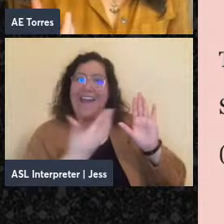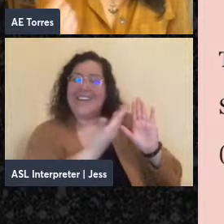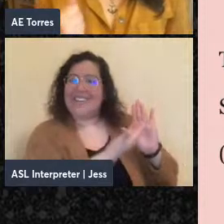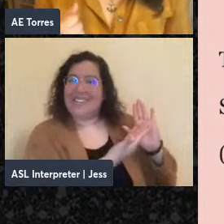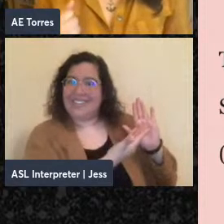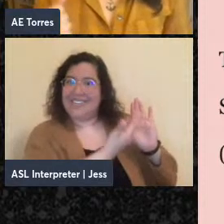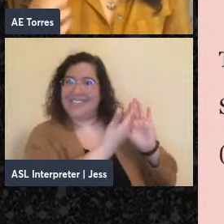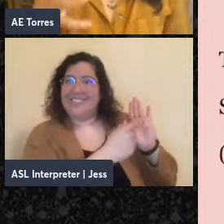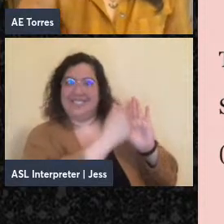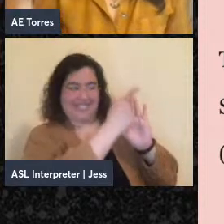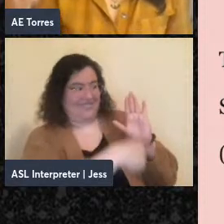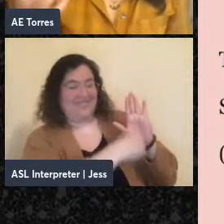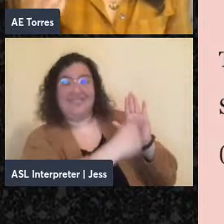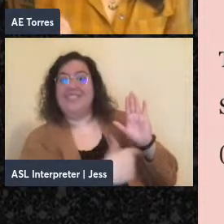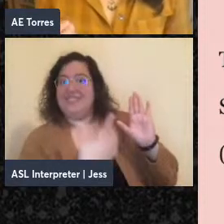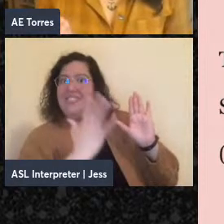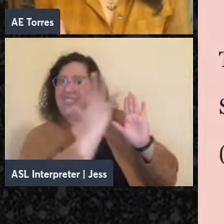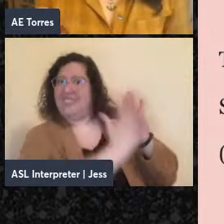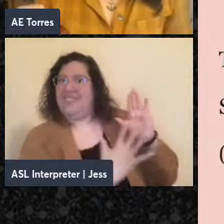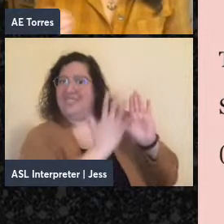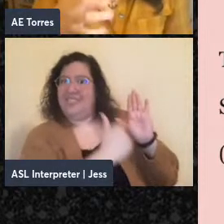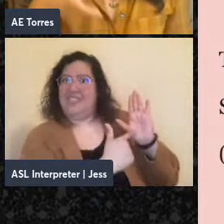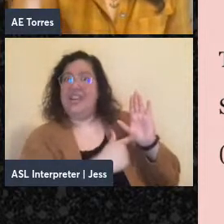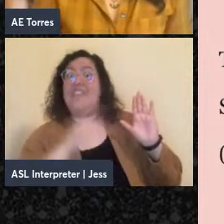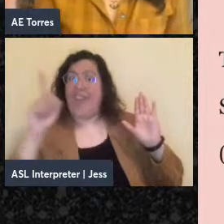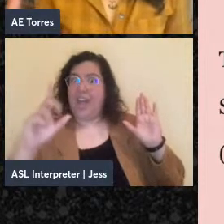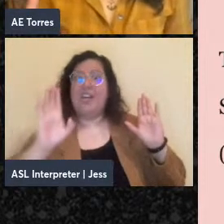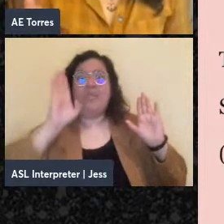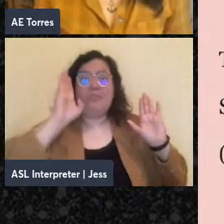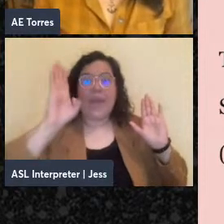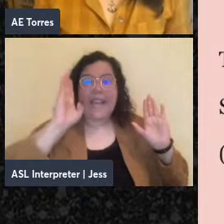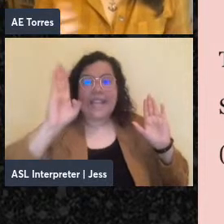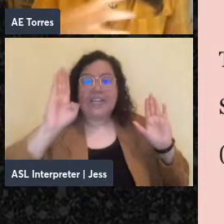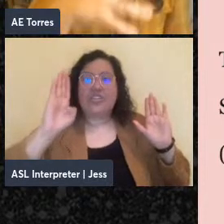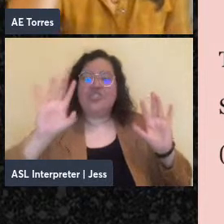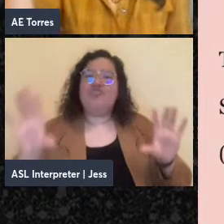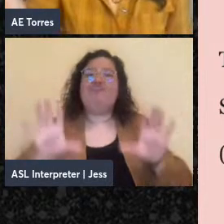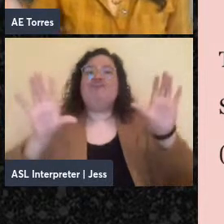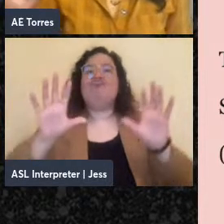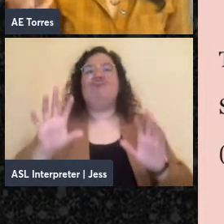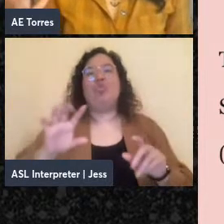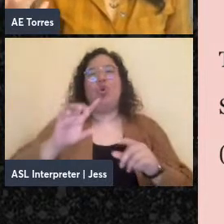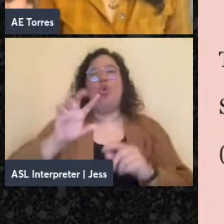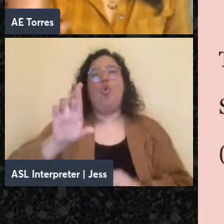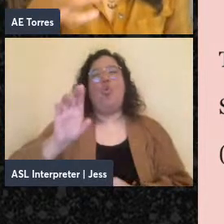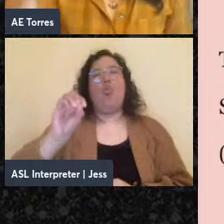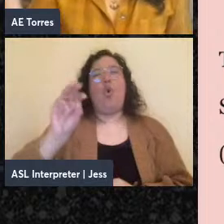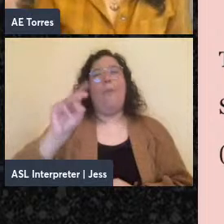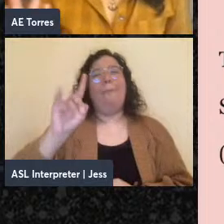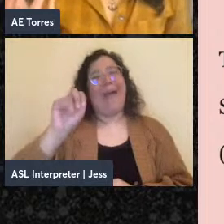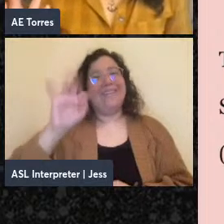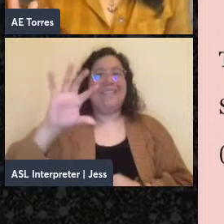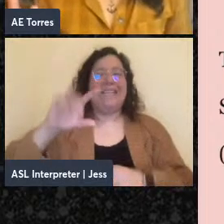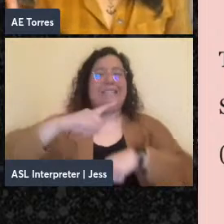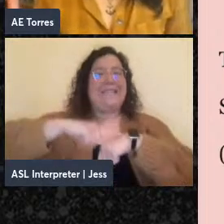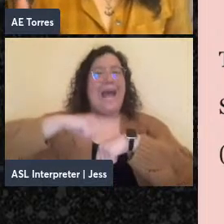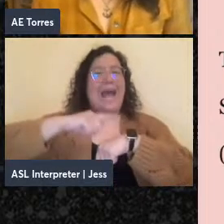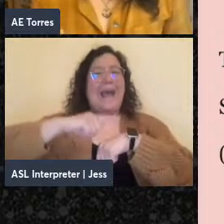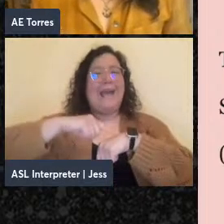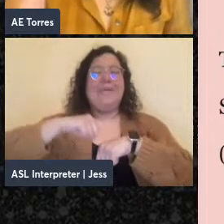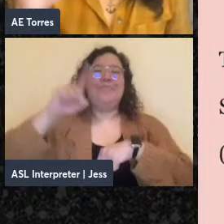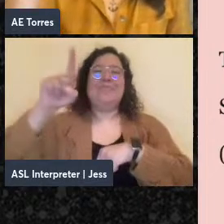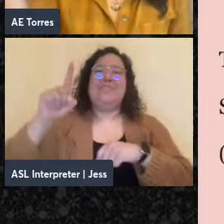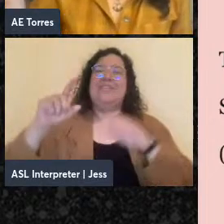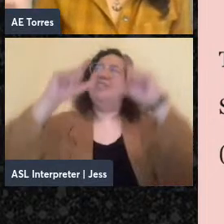aesthetics. You can see this attentiveness to romanticism, this cosmic vision of anarchist